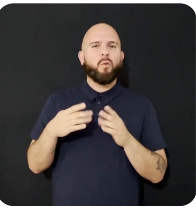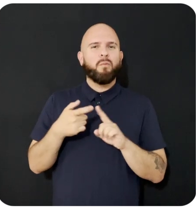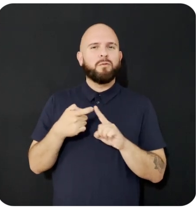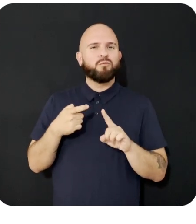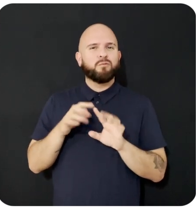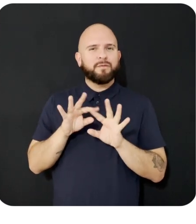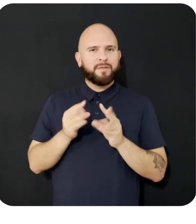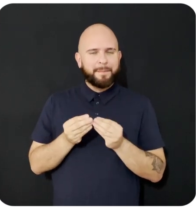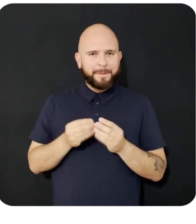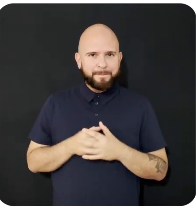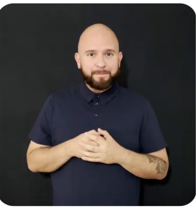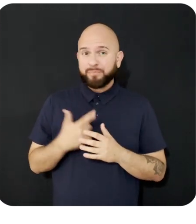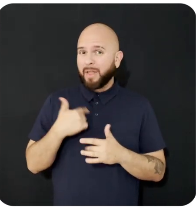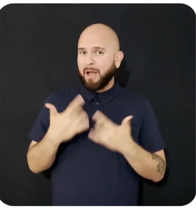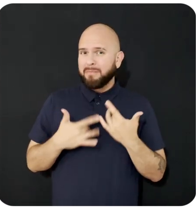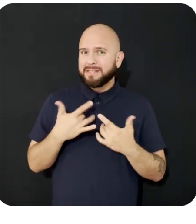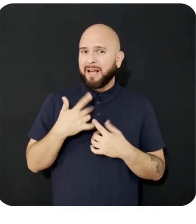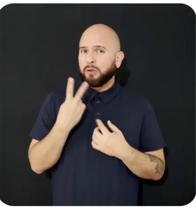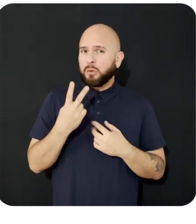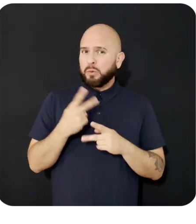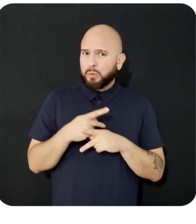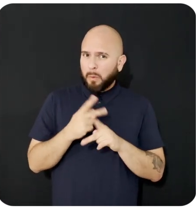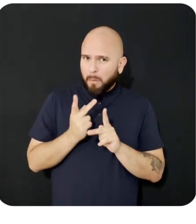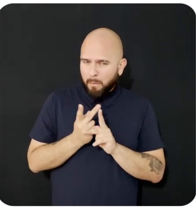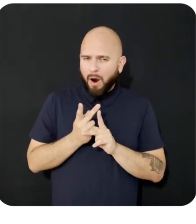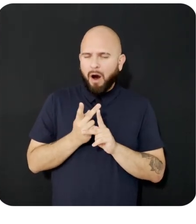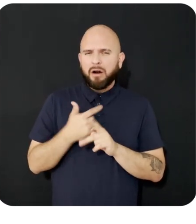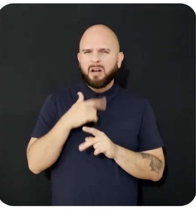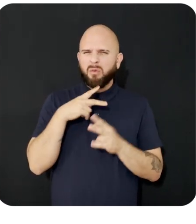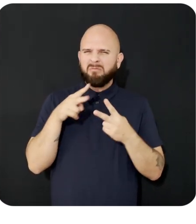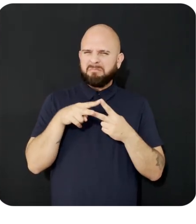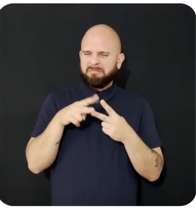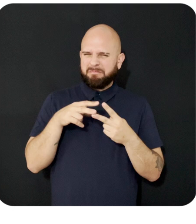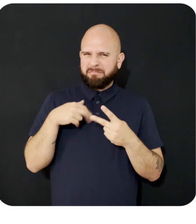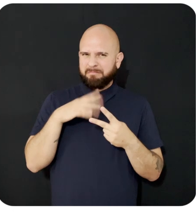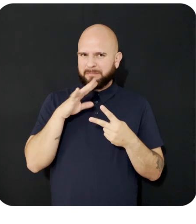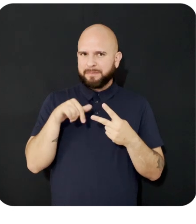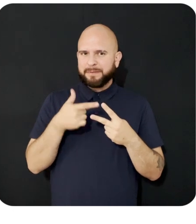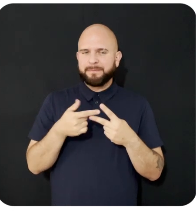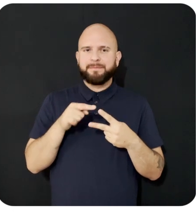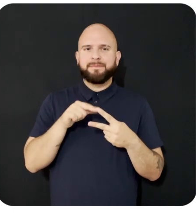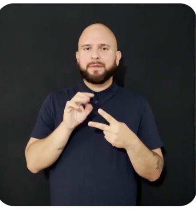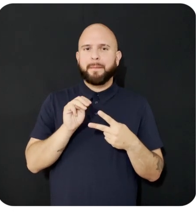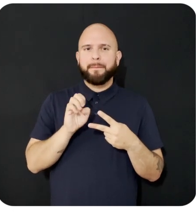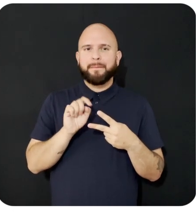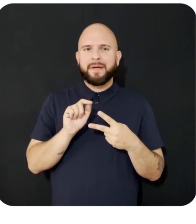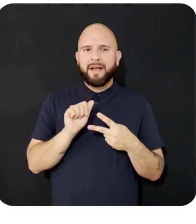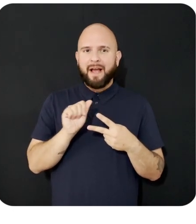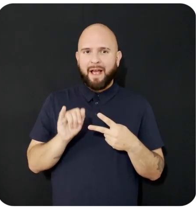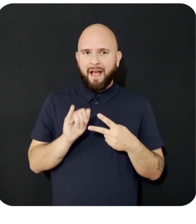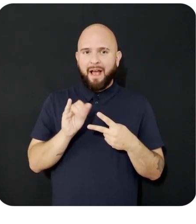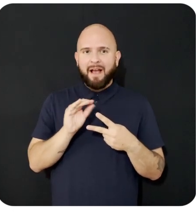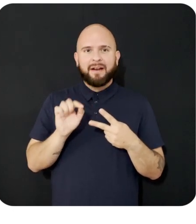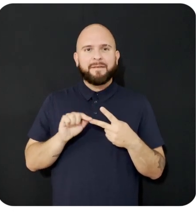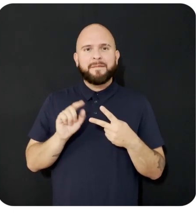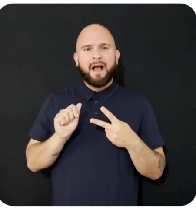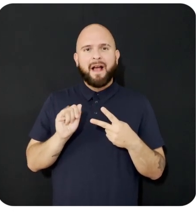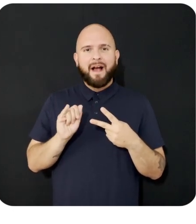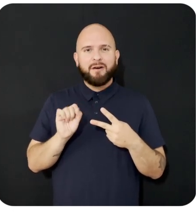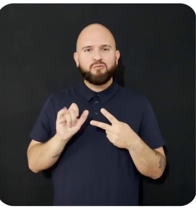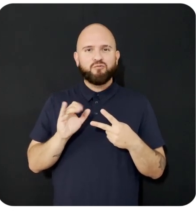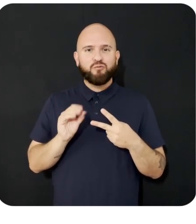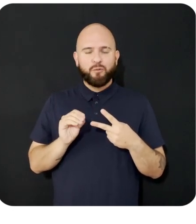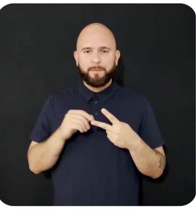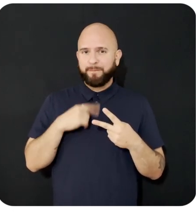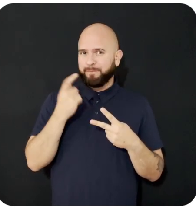two products that are built using LAMA models, Meta AI and AI Studio. Meta AI is on